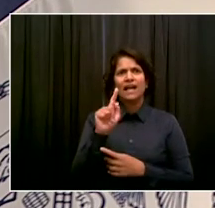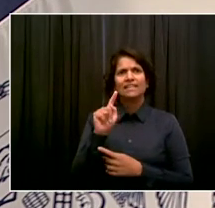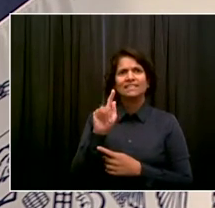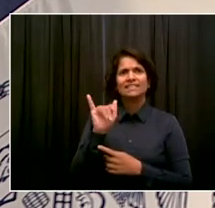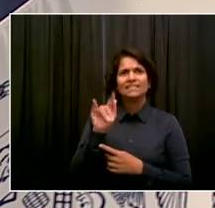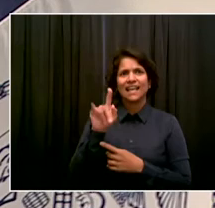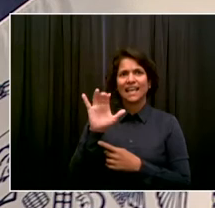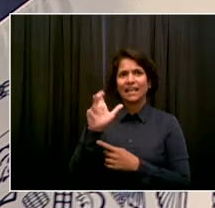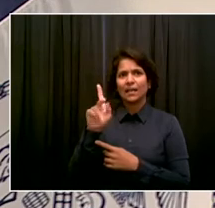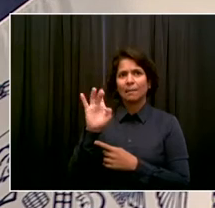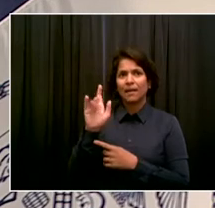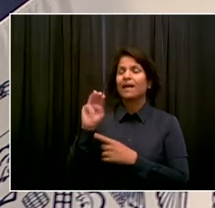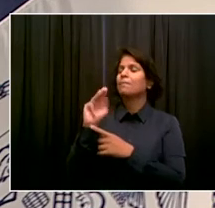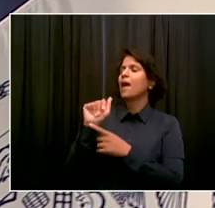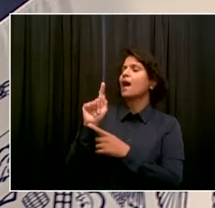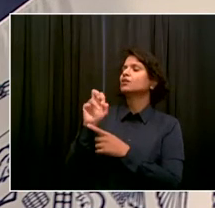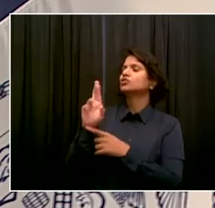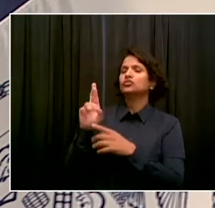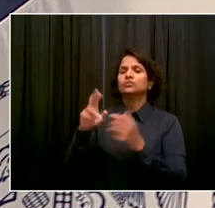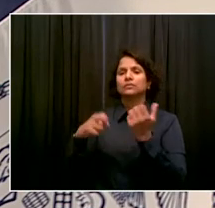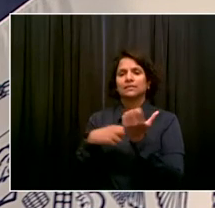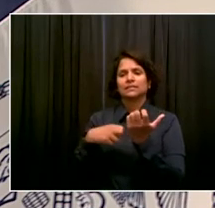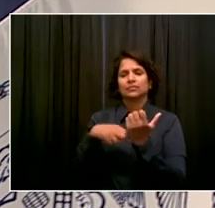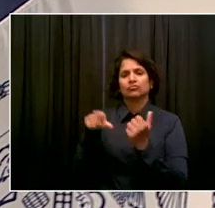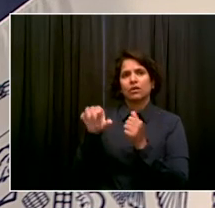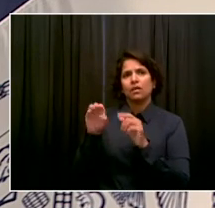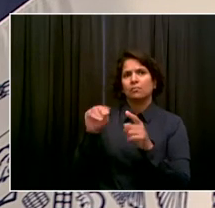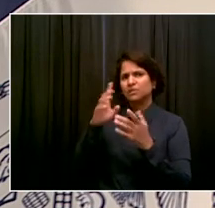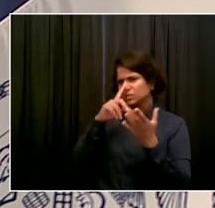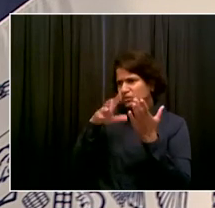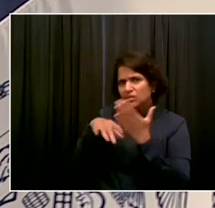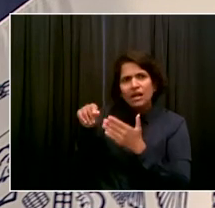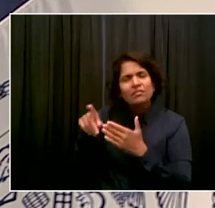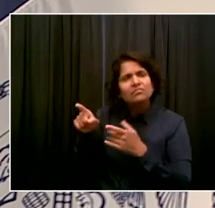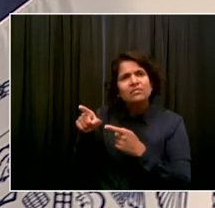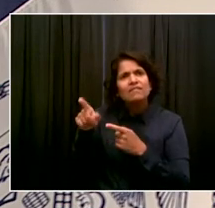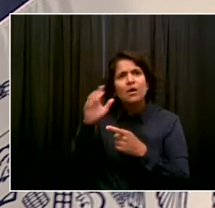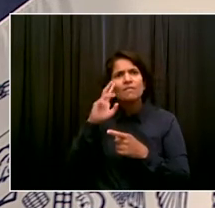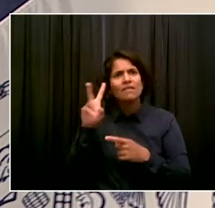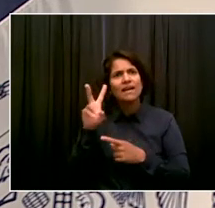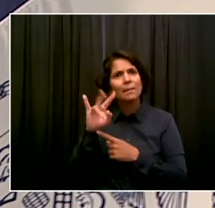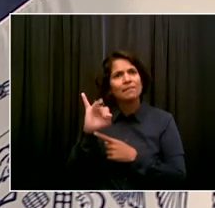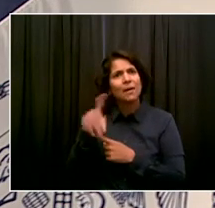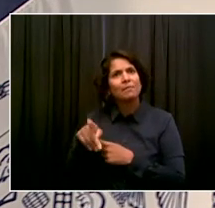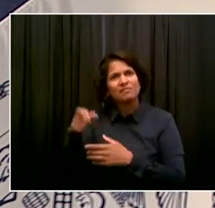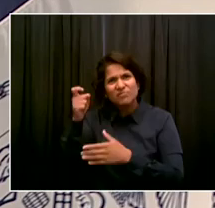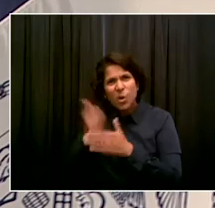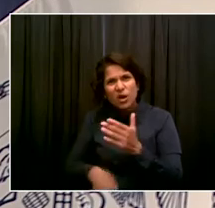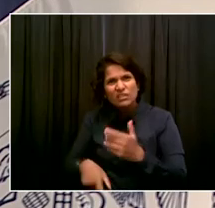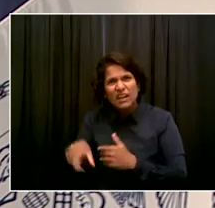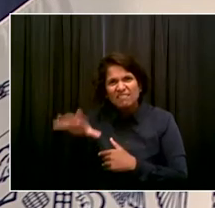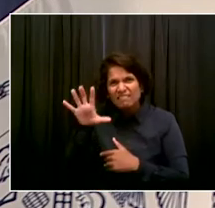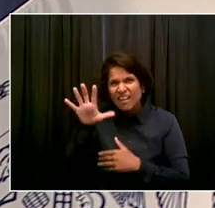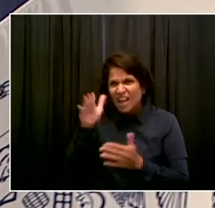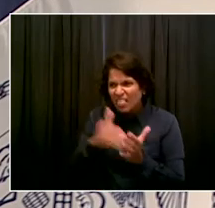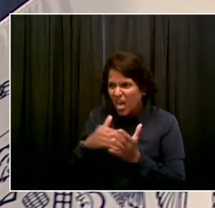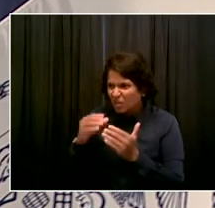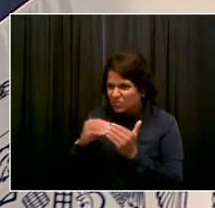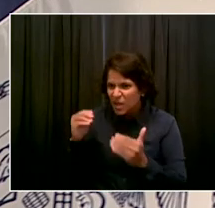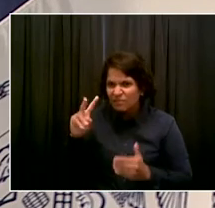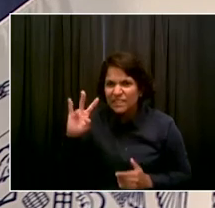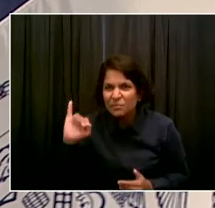Wanted to get your reaction to that first. And also, what advice would you have to people who are hoping to still get free tickets?